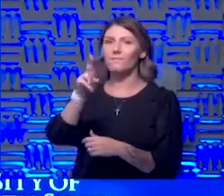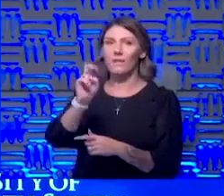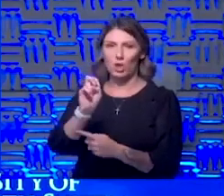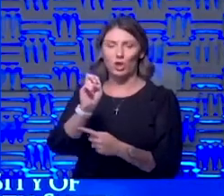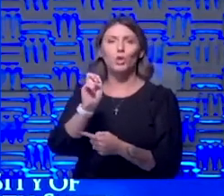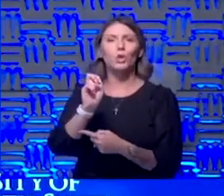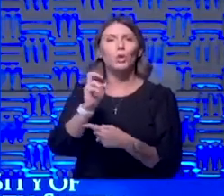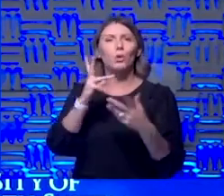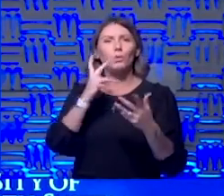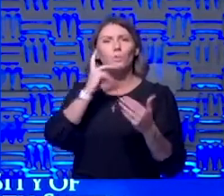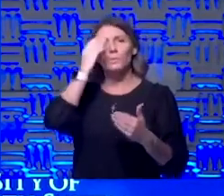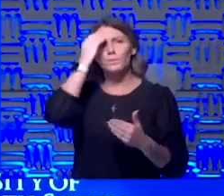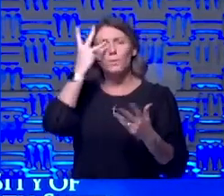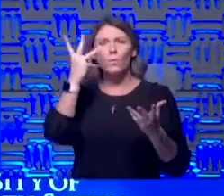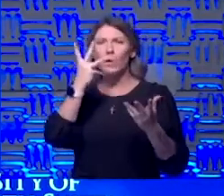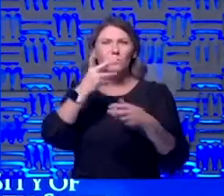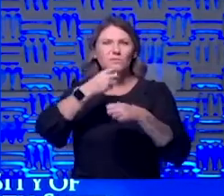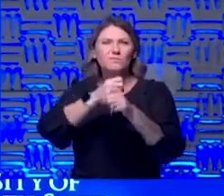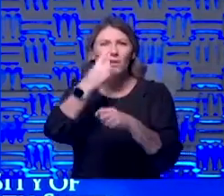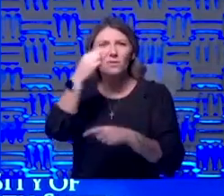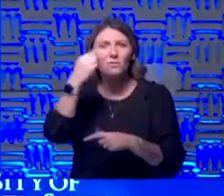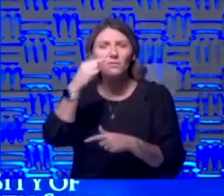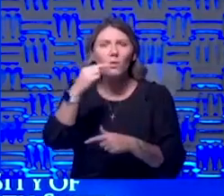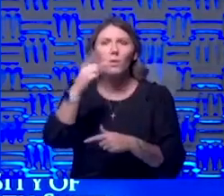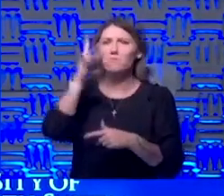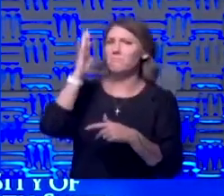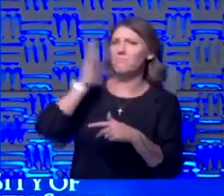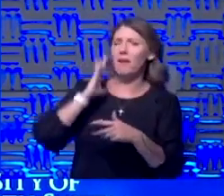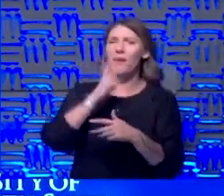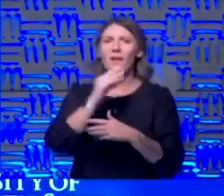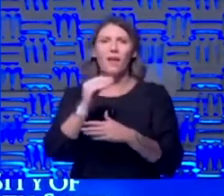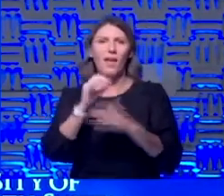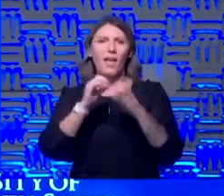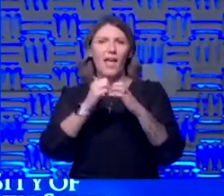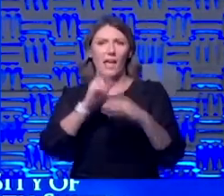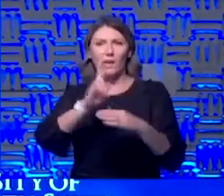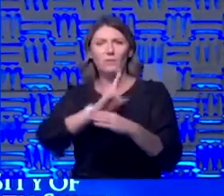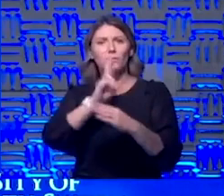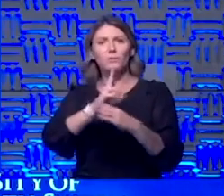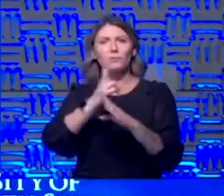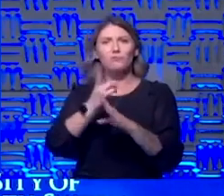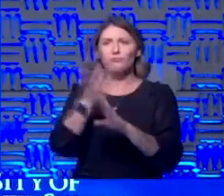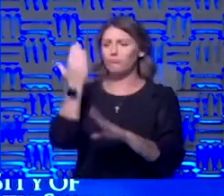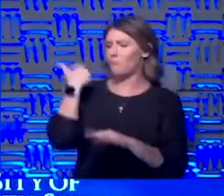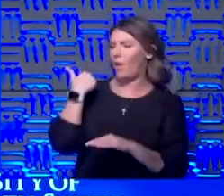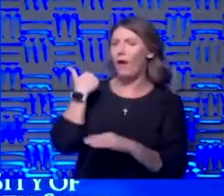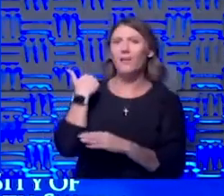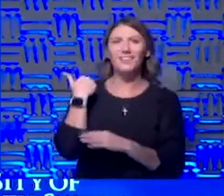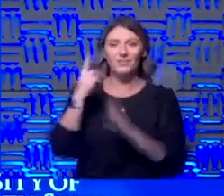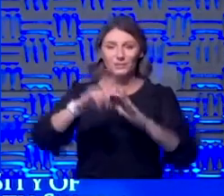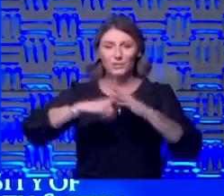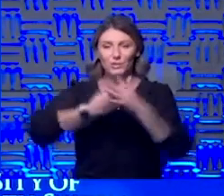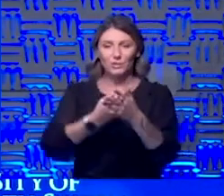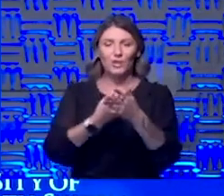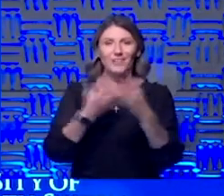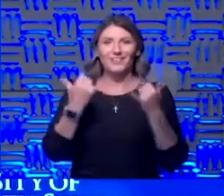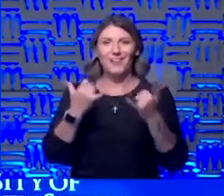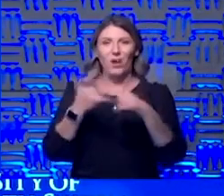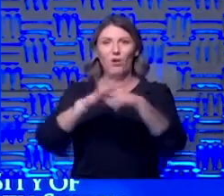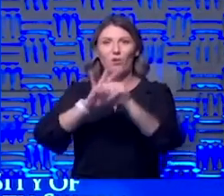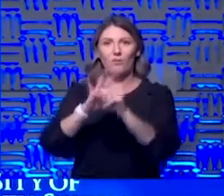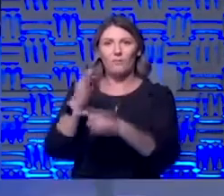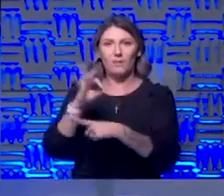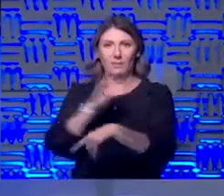wants to know what was it created for and how was it used prior to starting to use it for covid